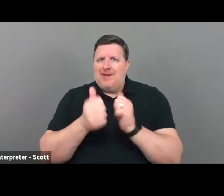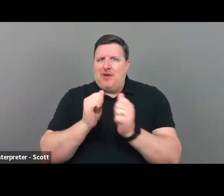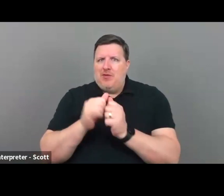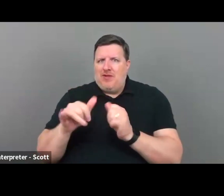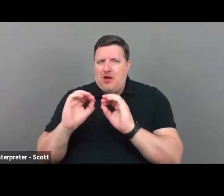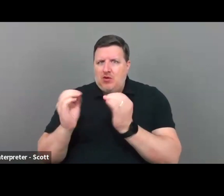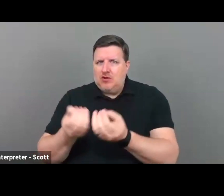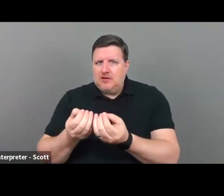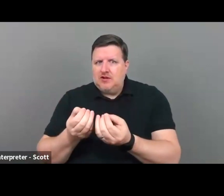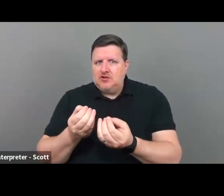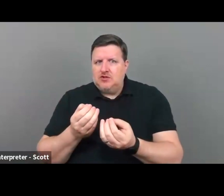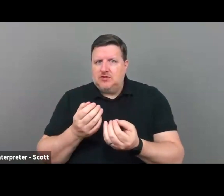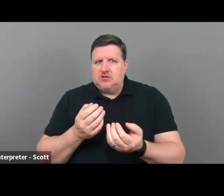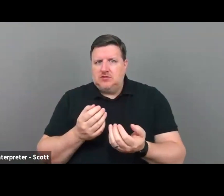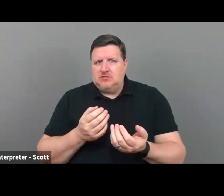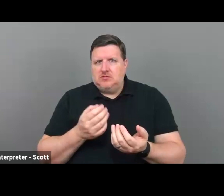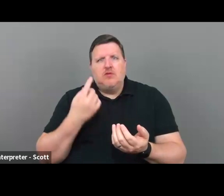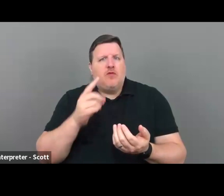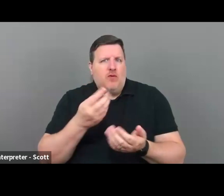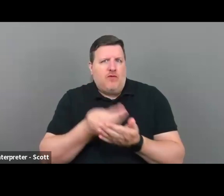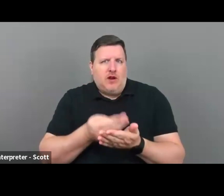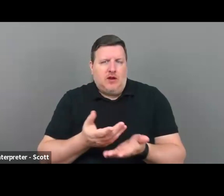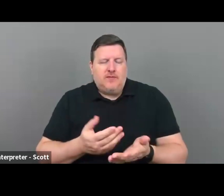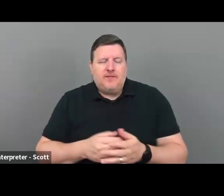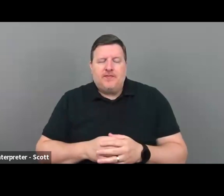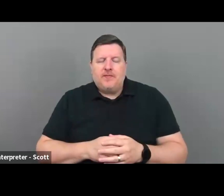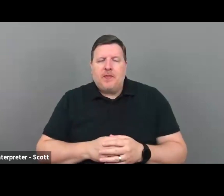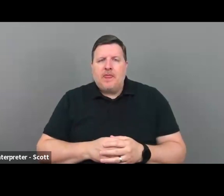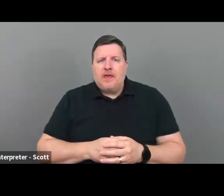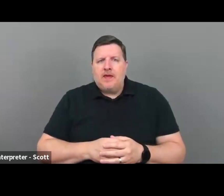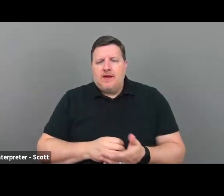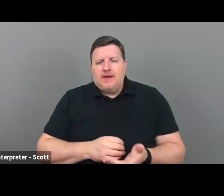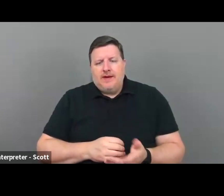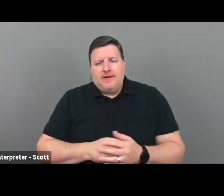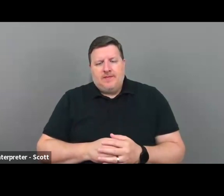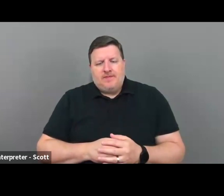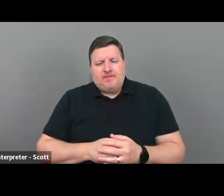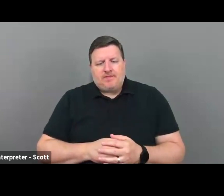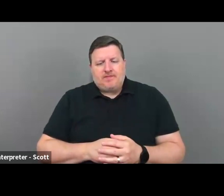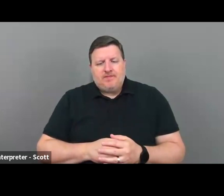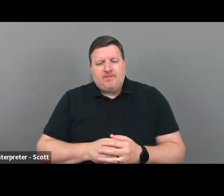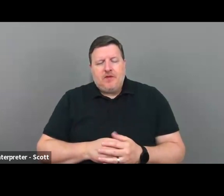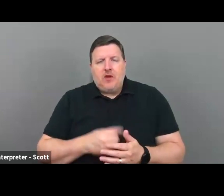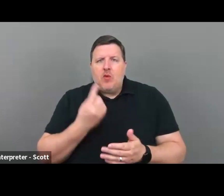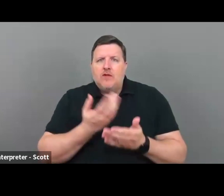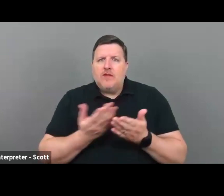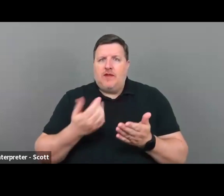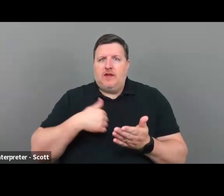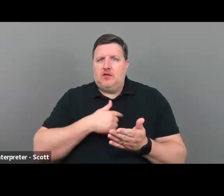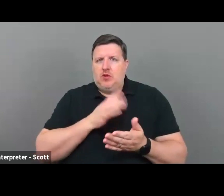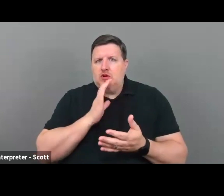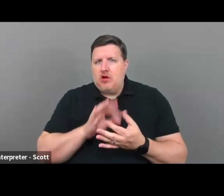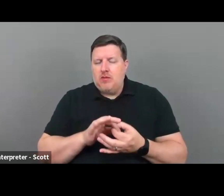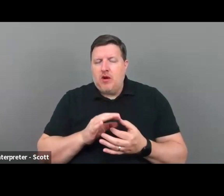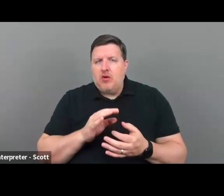uh, in, in, in terms of funding, right? Um, so one of the things that we're talking about